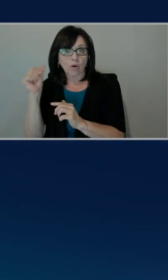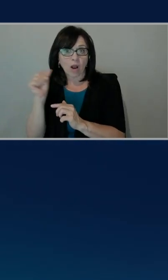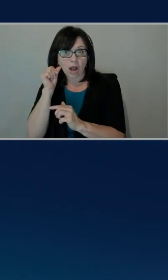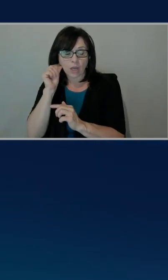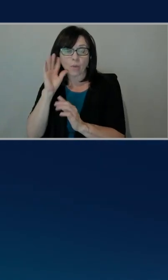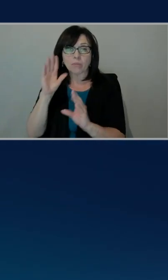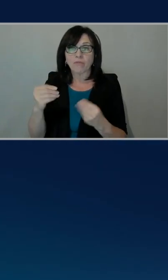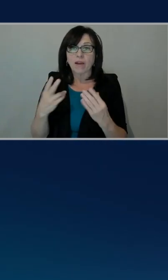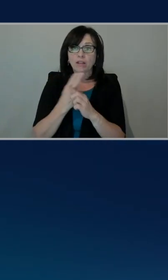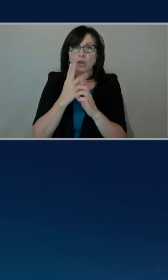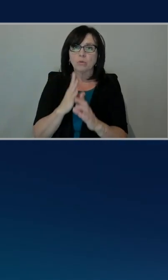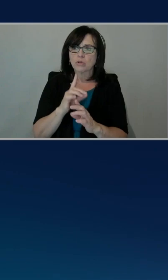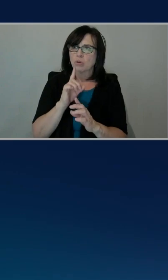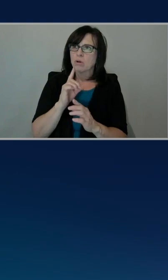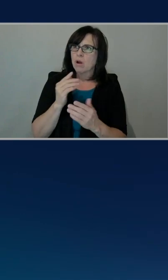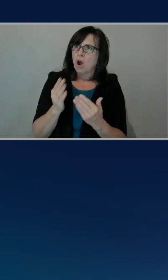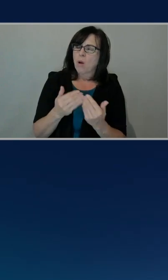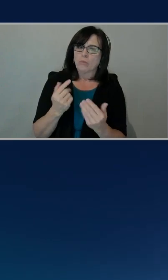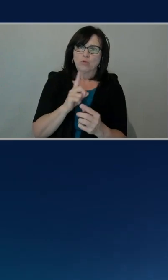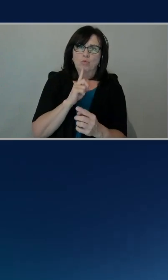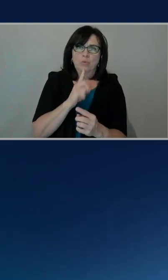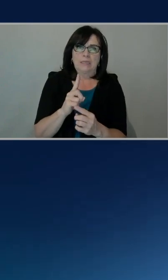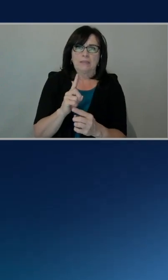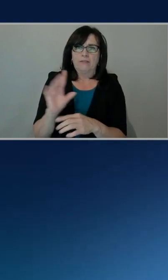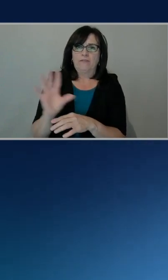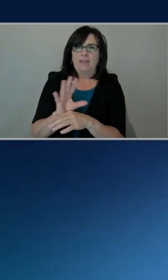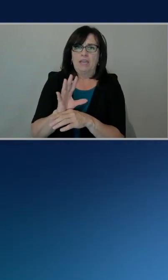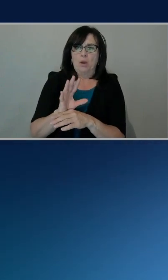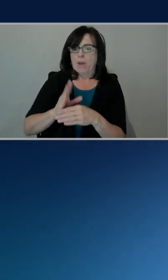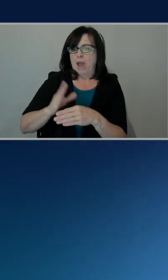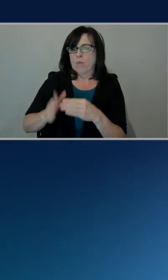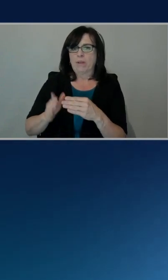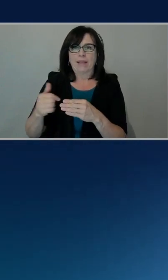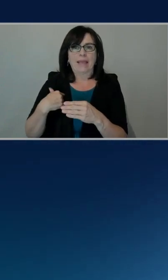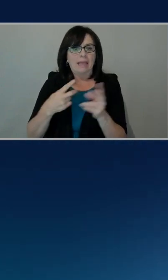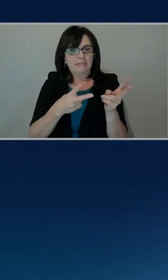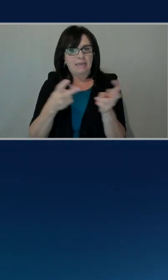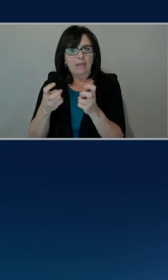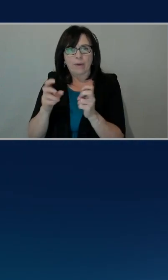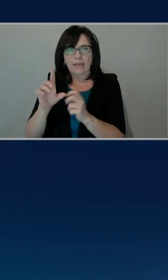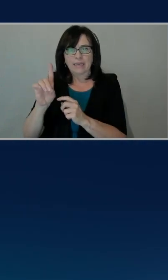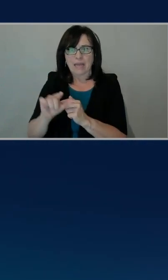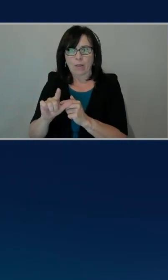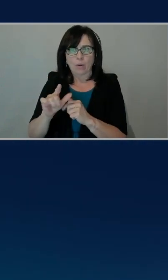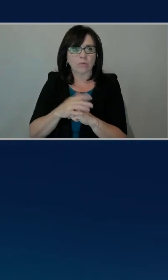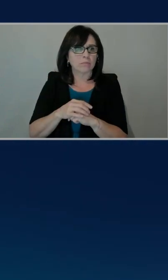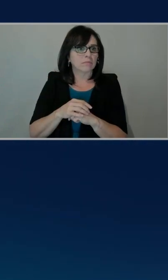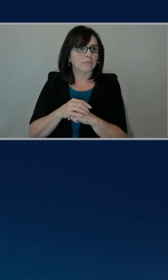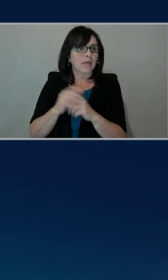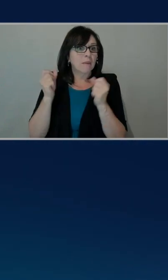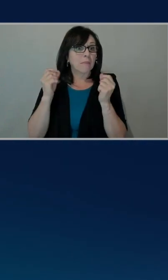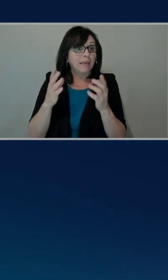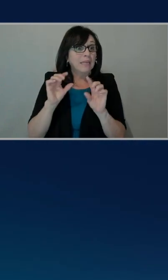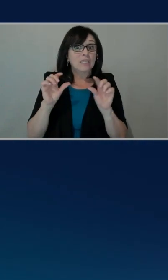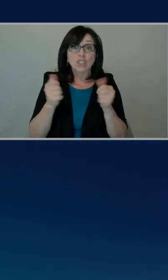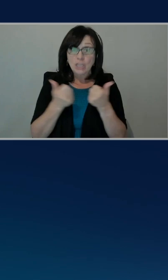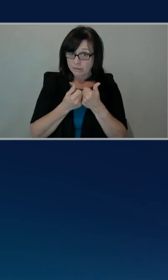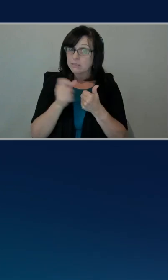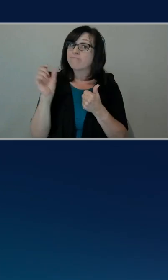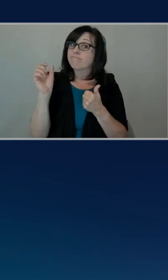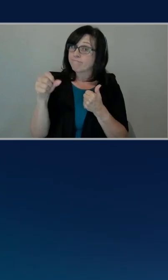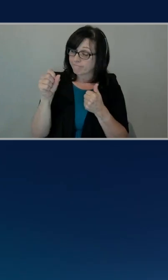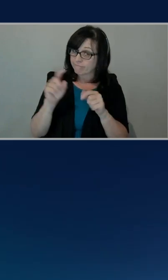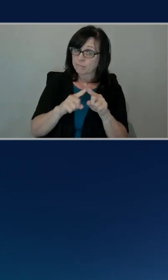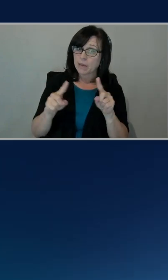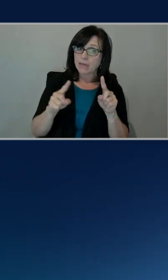near real-time video output that they can take away and download. So yeah, there's a lot of challenges there, but Devakar... Yeah. Ben, let's